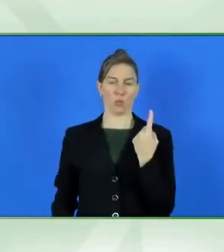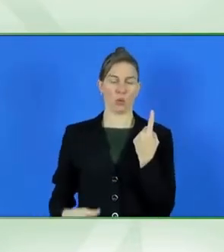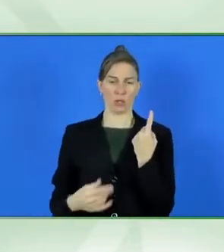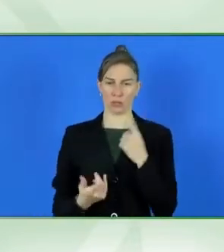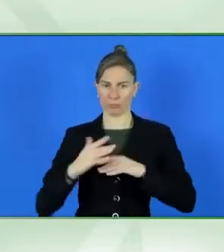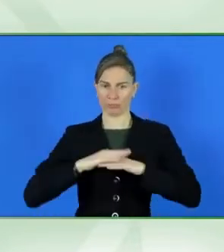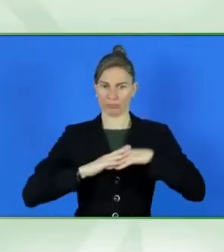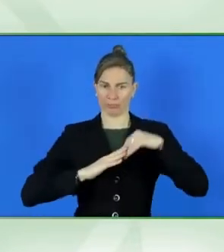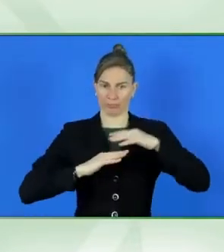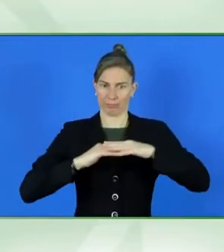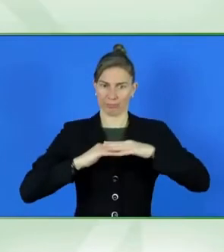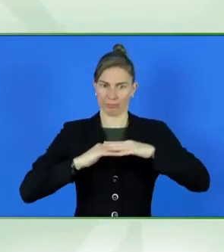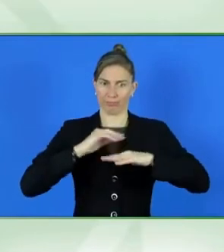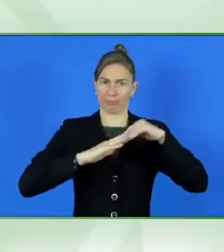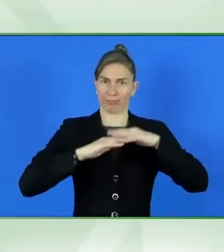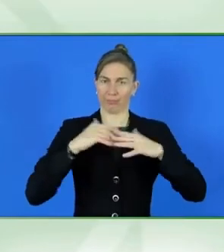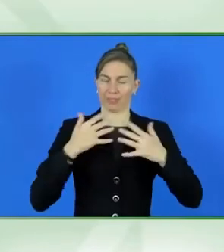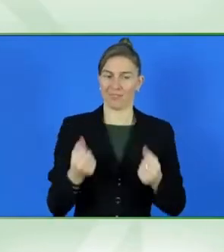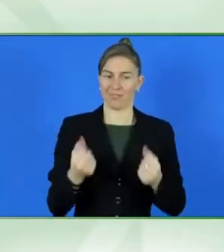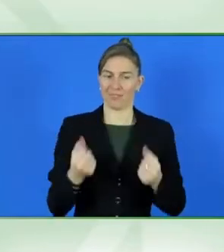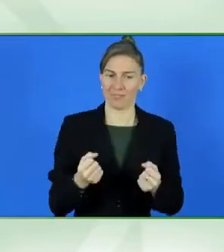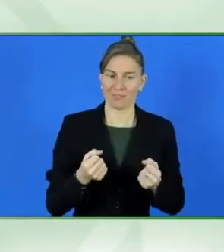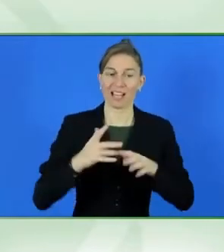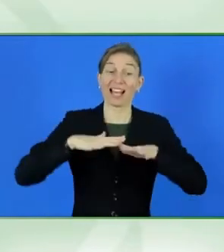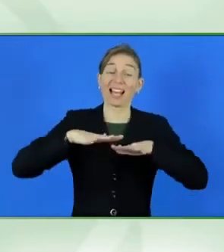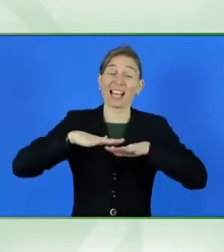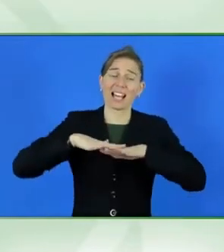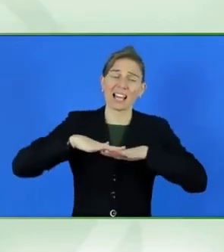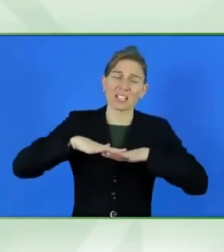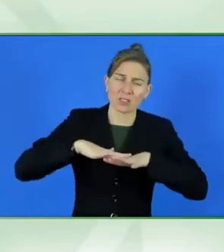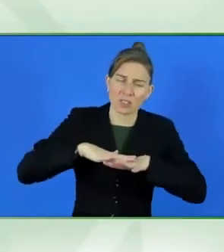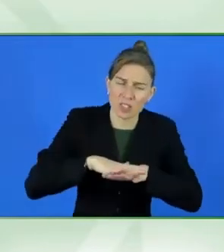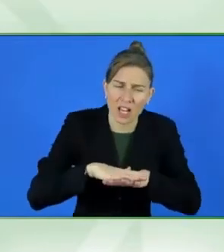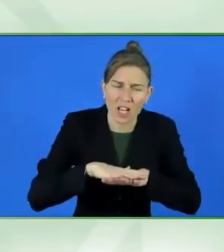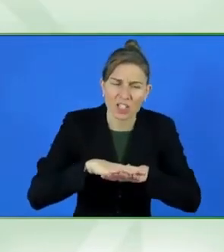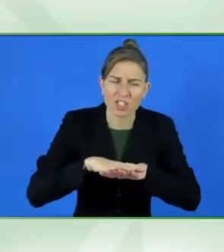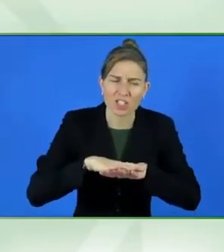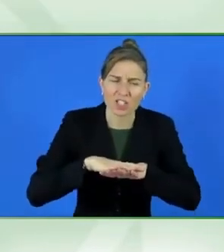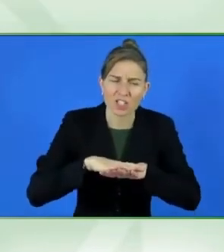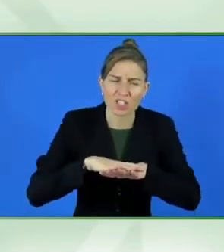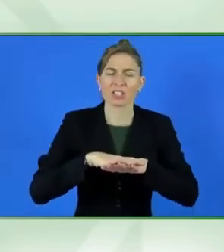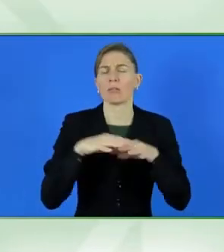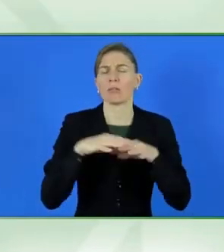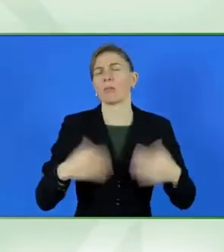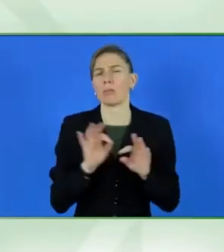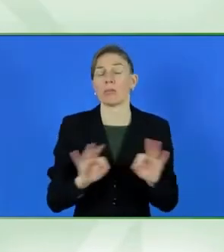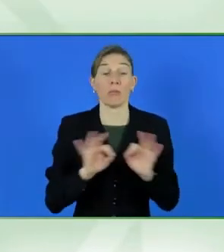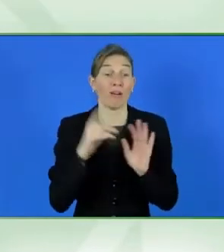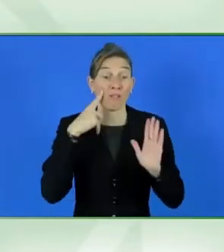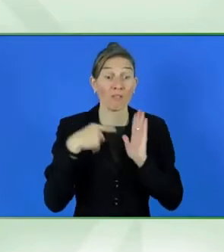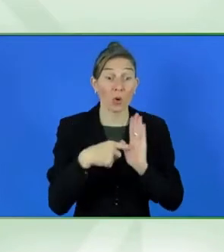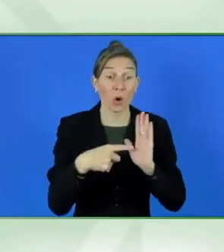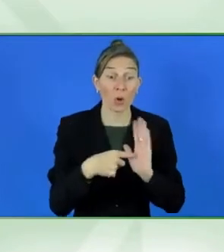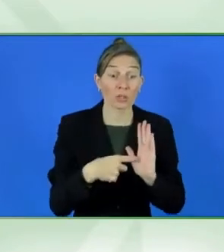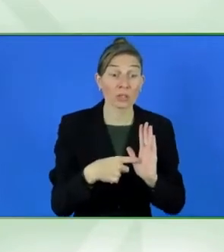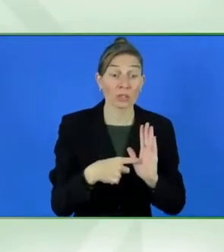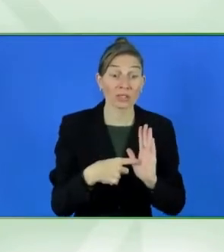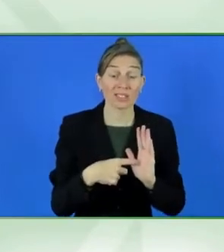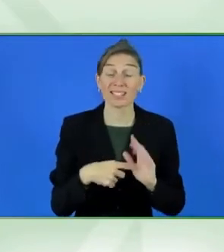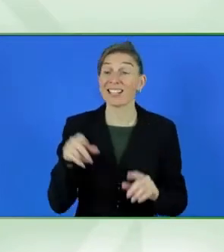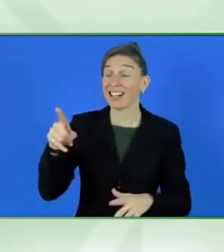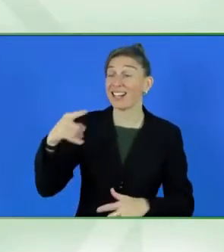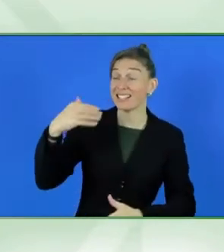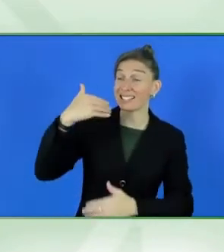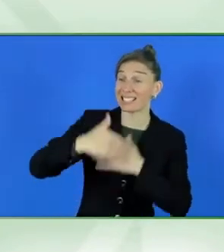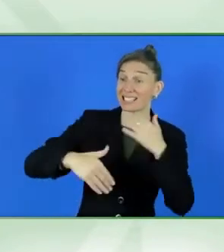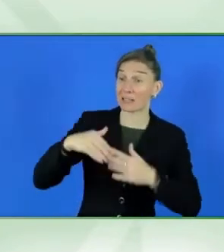intersectional, and intersectionality is really important. Let's take, for example, the disability pay gap. We know that disabled